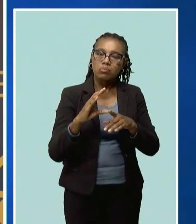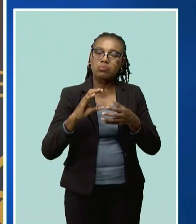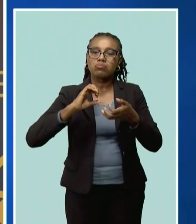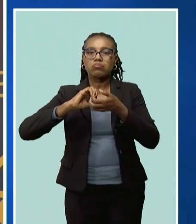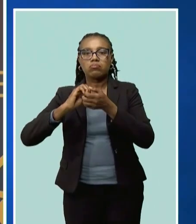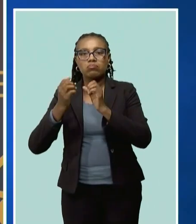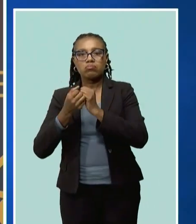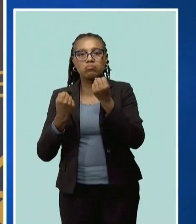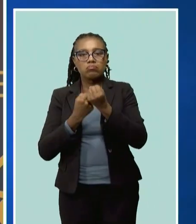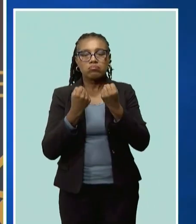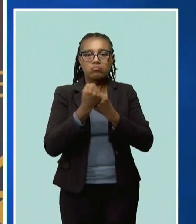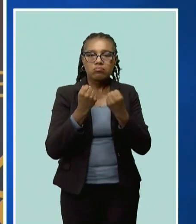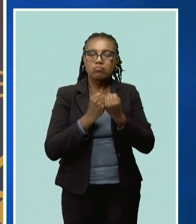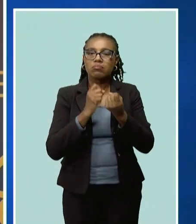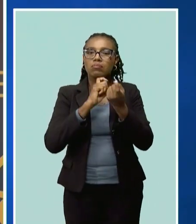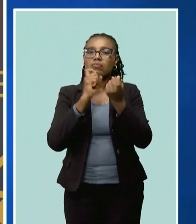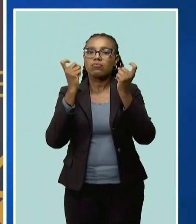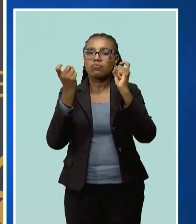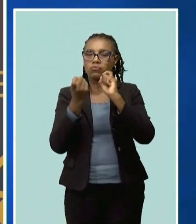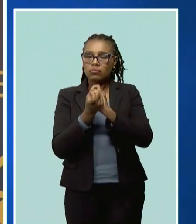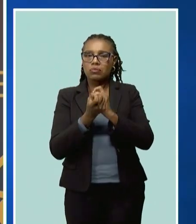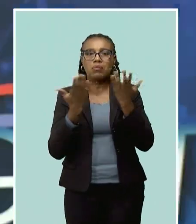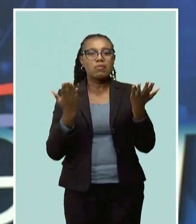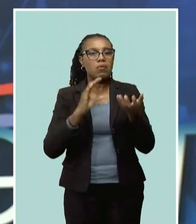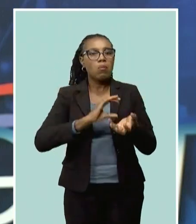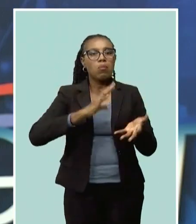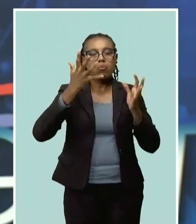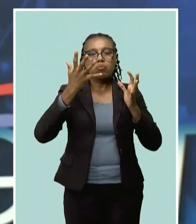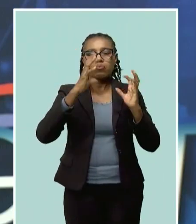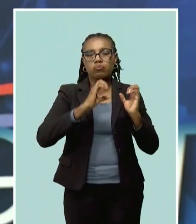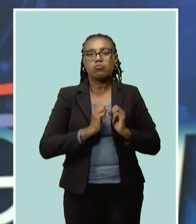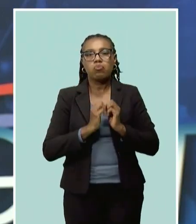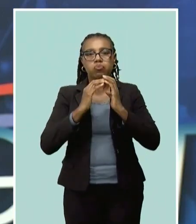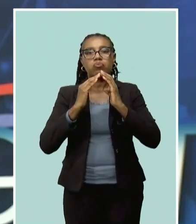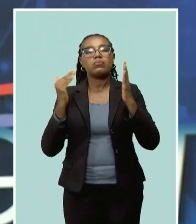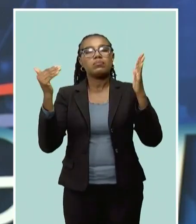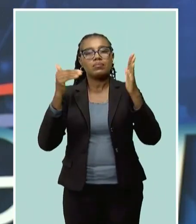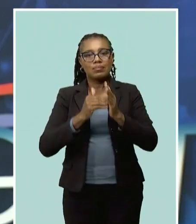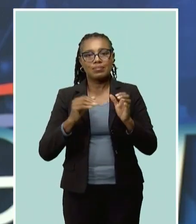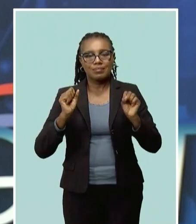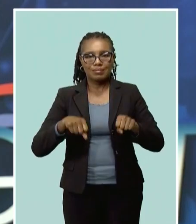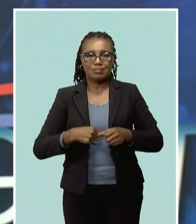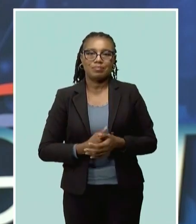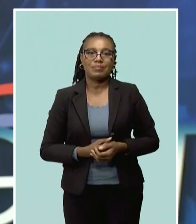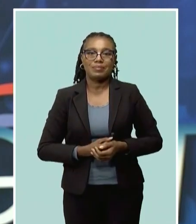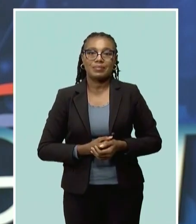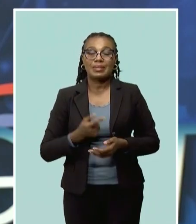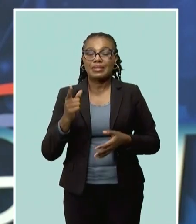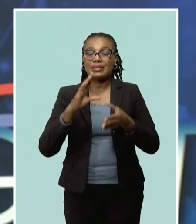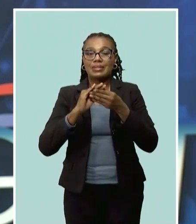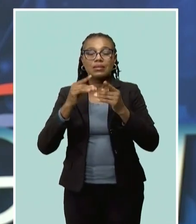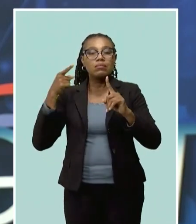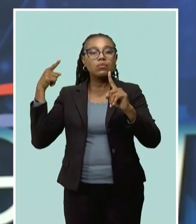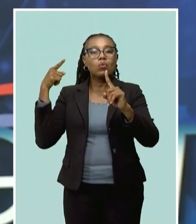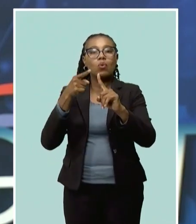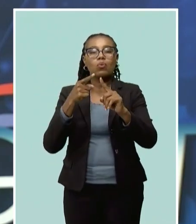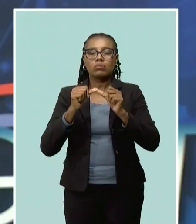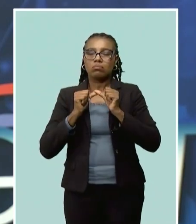for change and resilience. Mr. Jiltz says the goal now is to be sustainable.